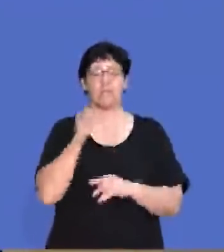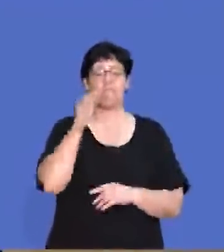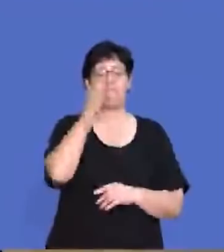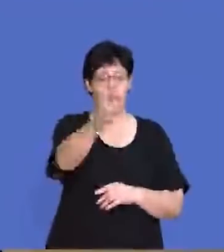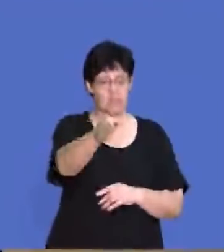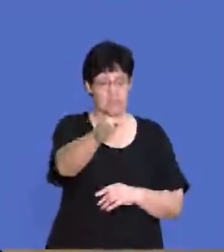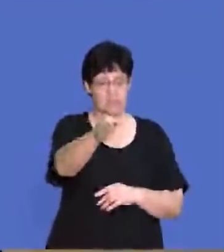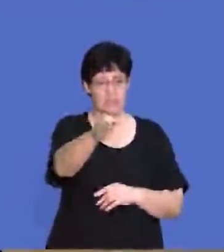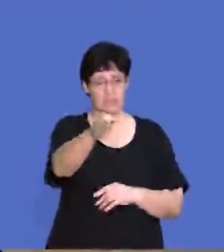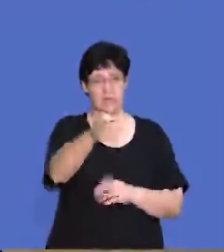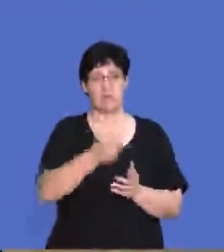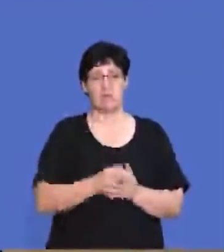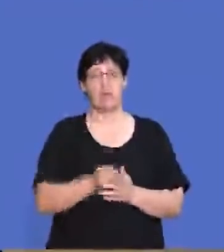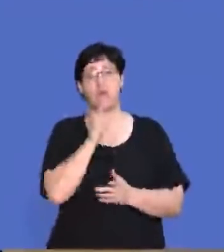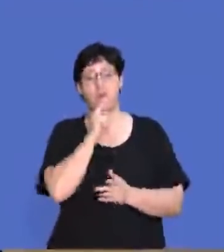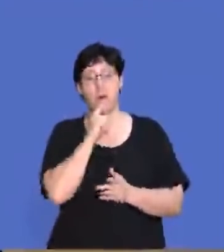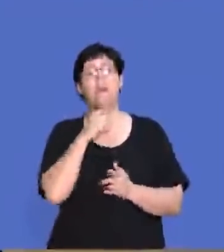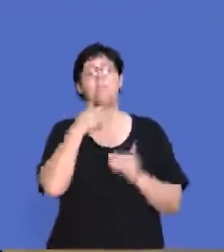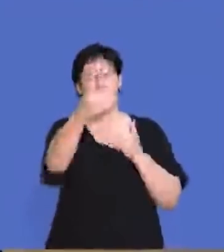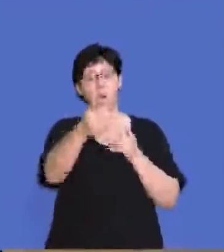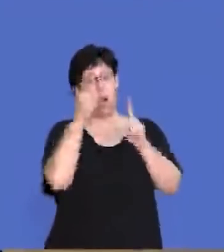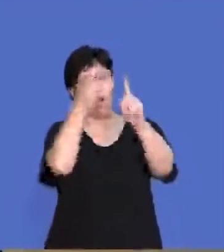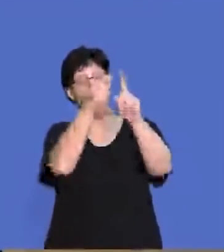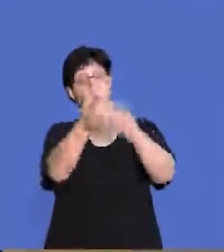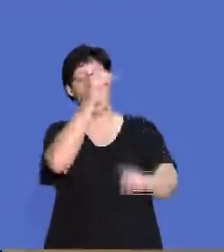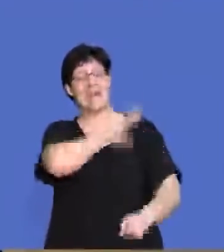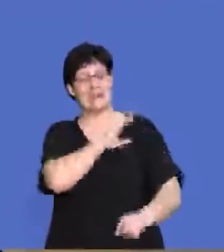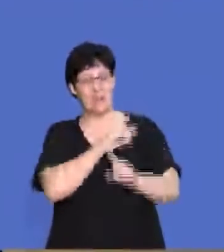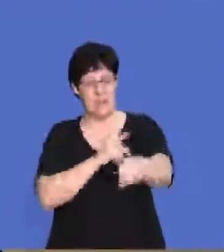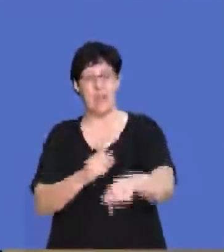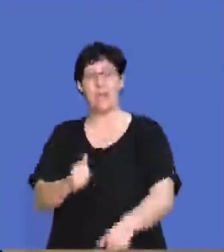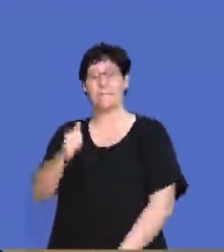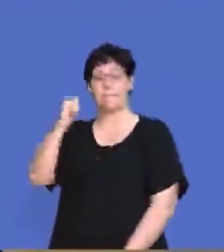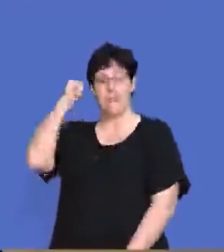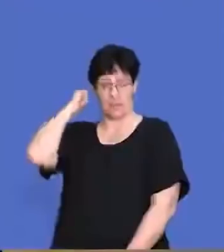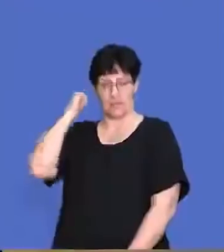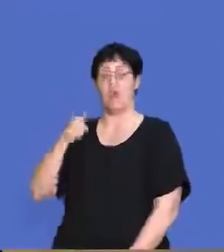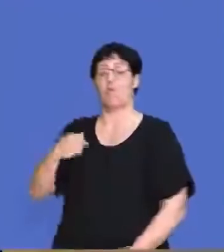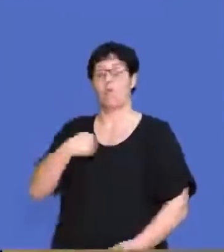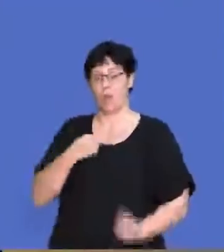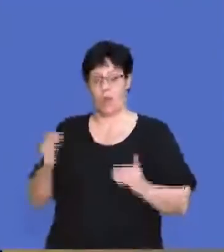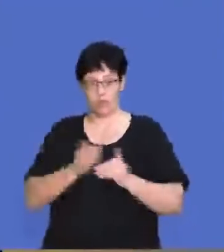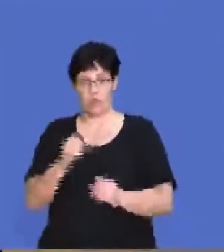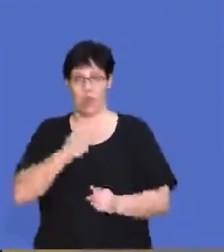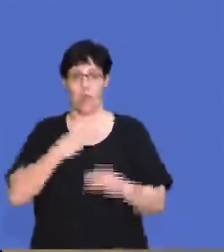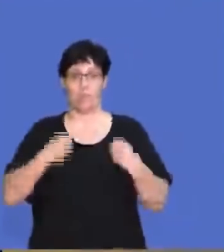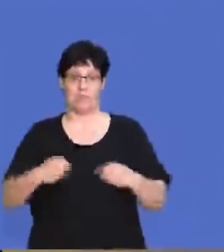forward, we are going closer towards our customers and backward, we are going closer towards our